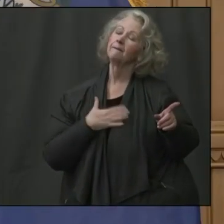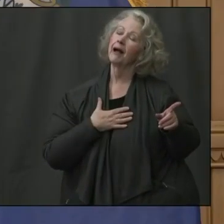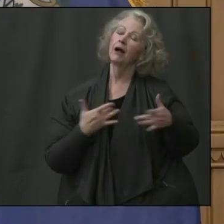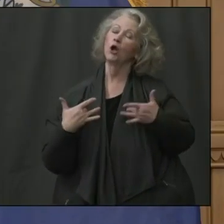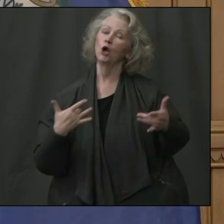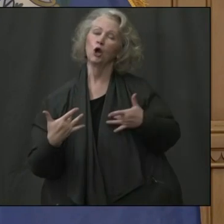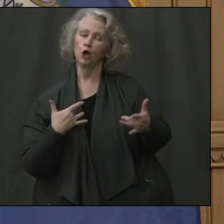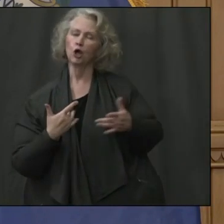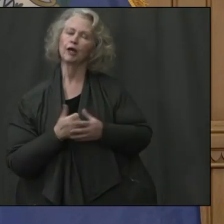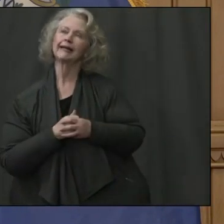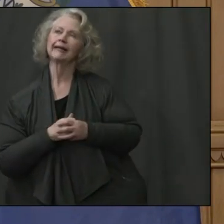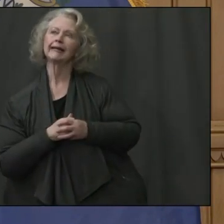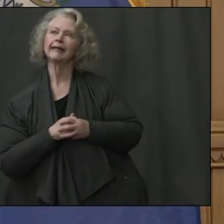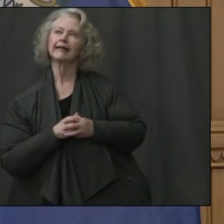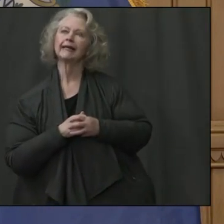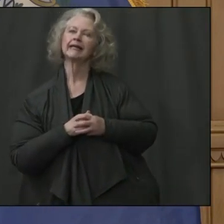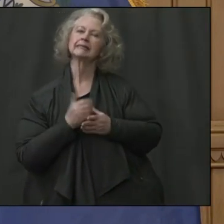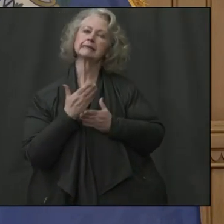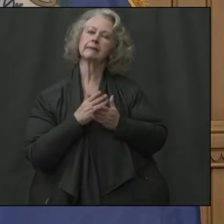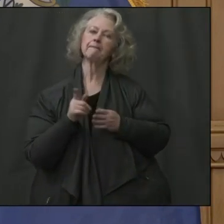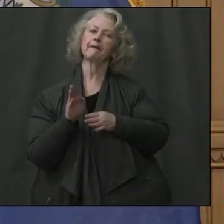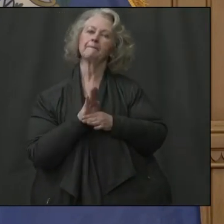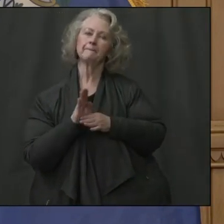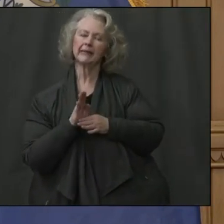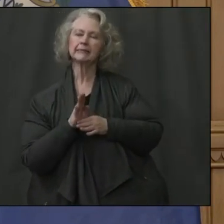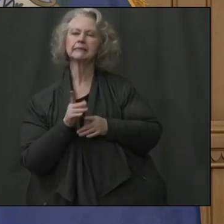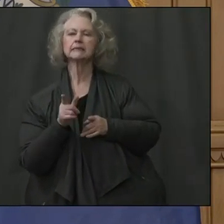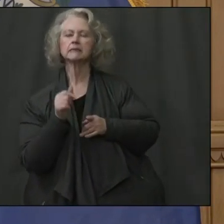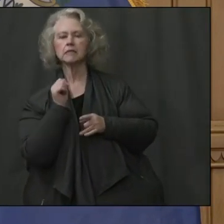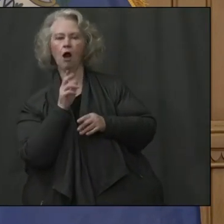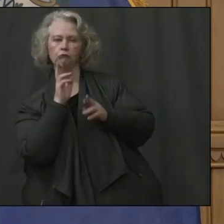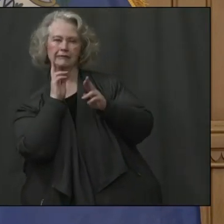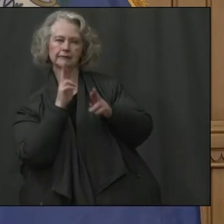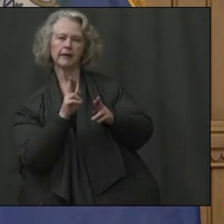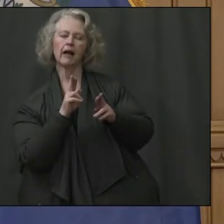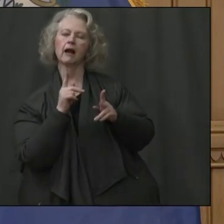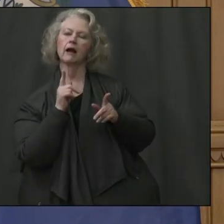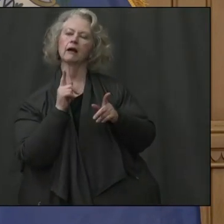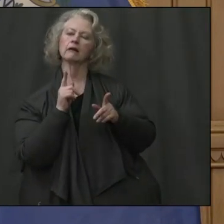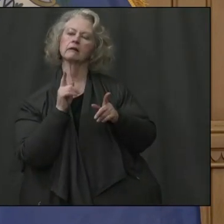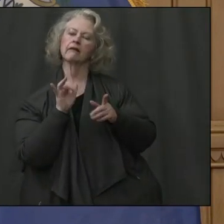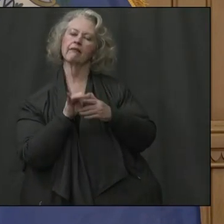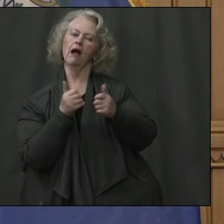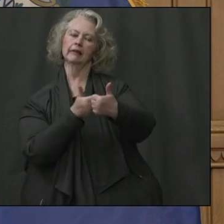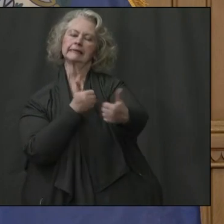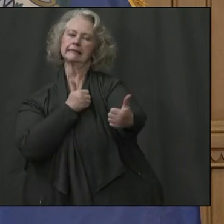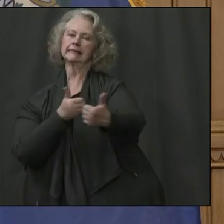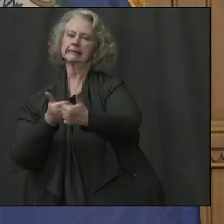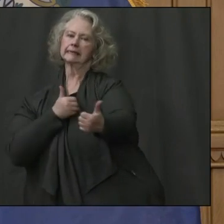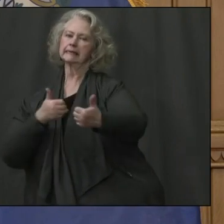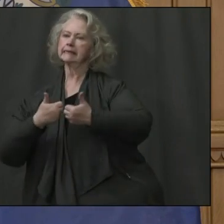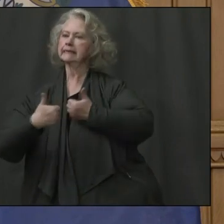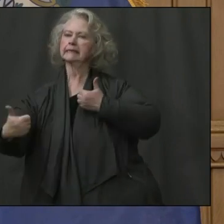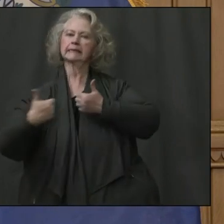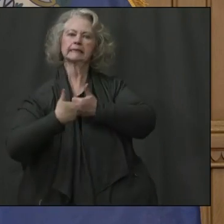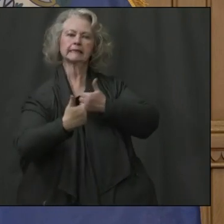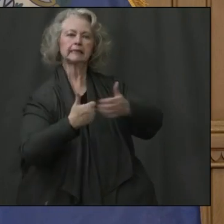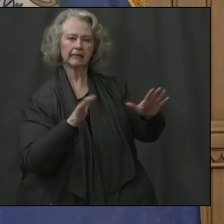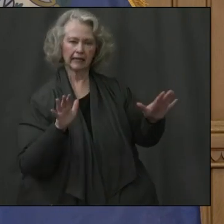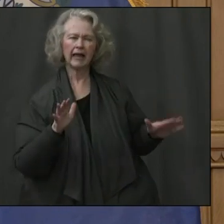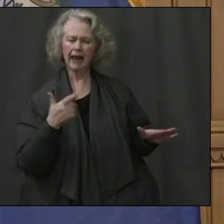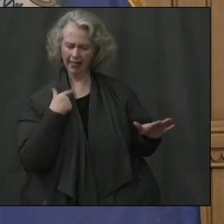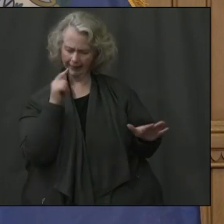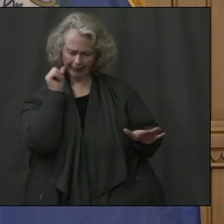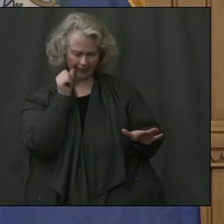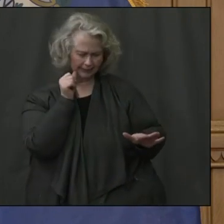had was, uh, perhaps some of those businesses are not respecting the social distancing that we had required. And that's why he put out, uh, I think it